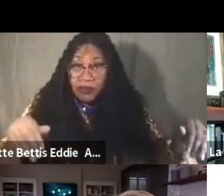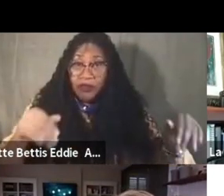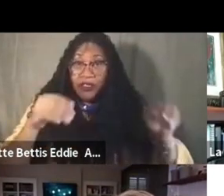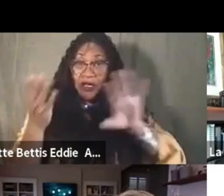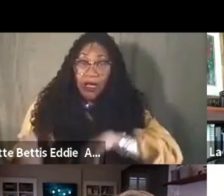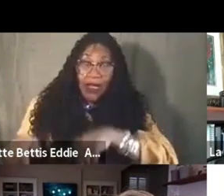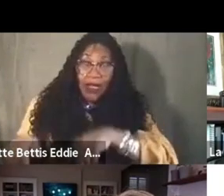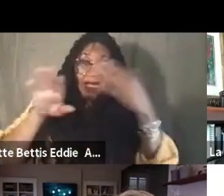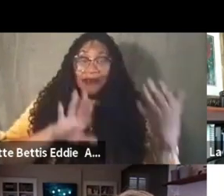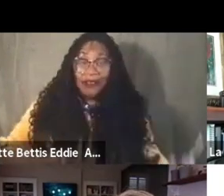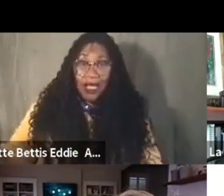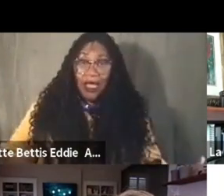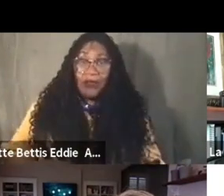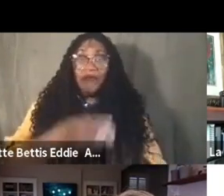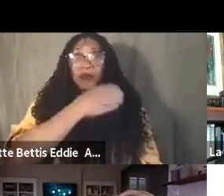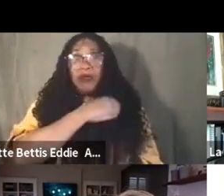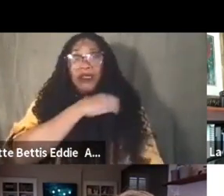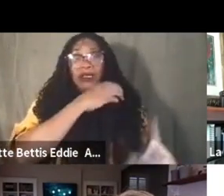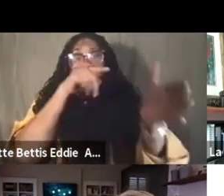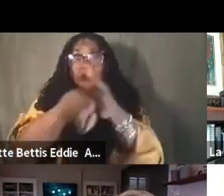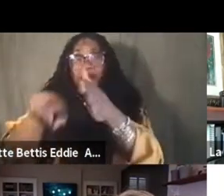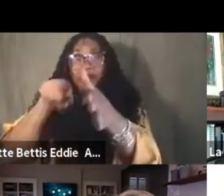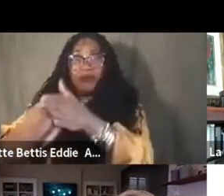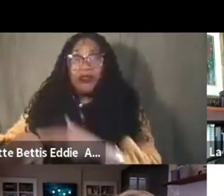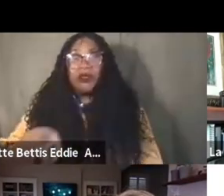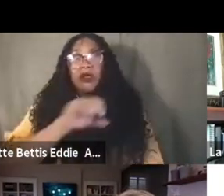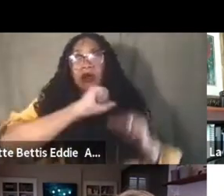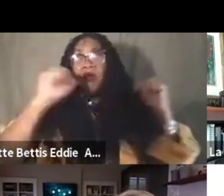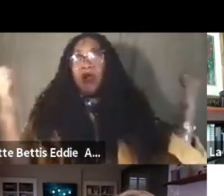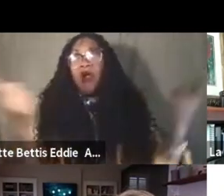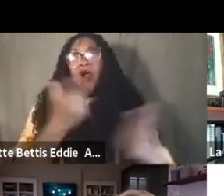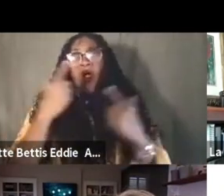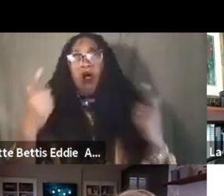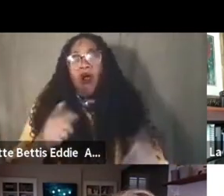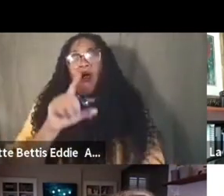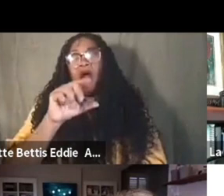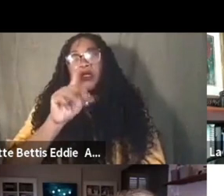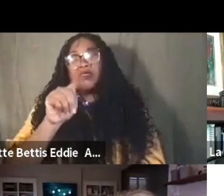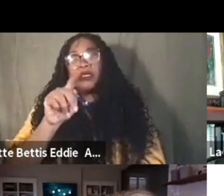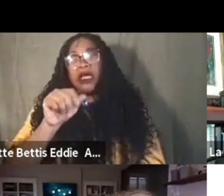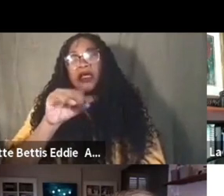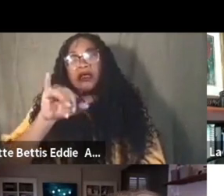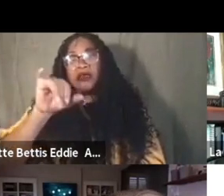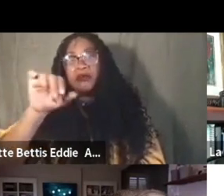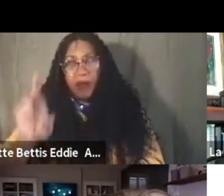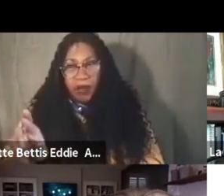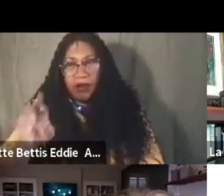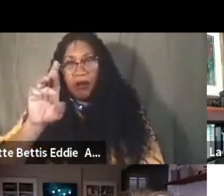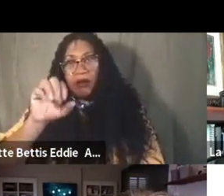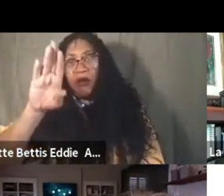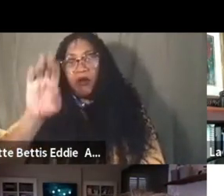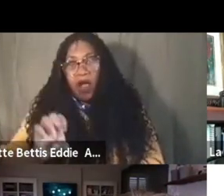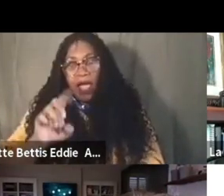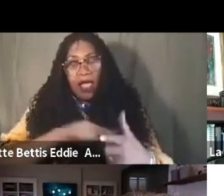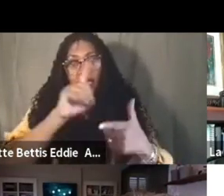eric garnett's mother oscar grant tamira rice and mothers from atlanta and i really